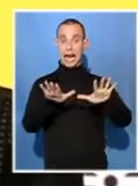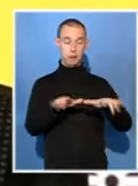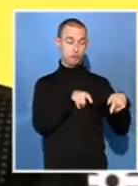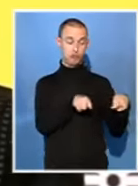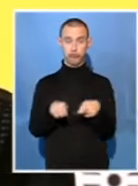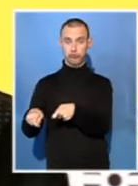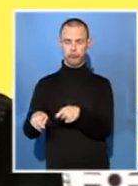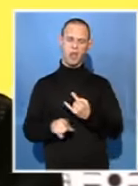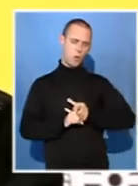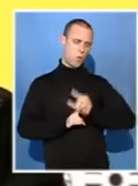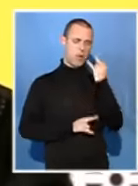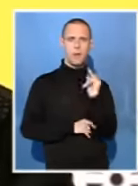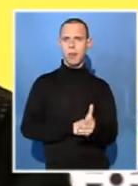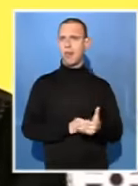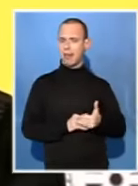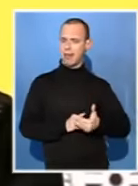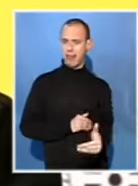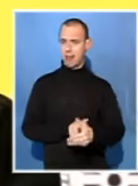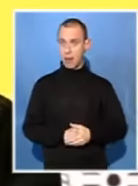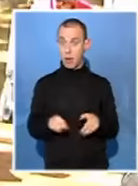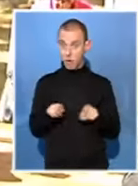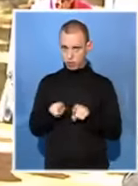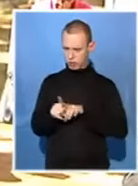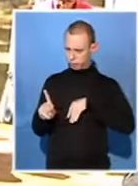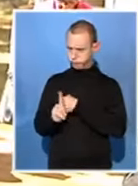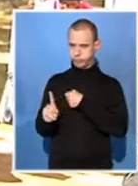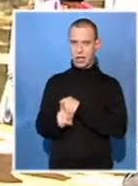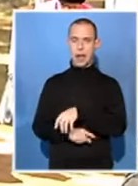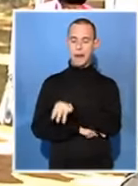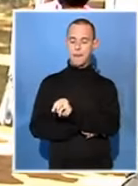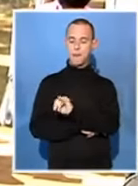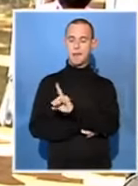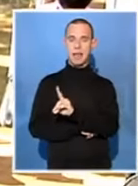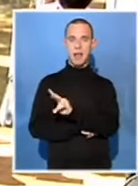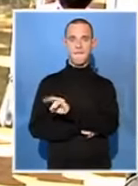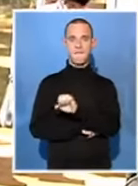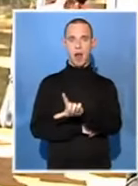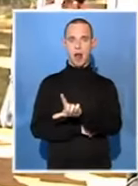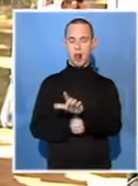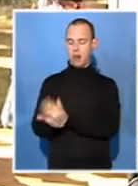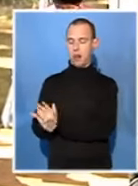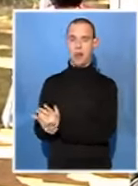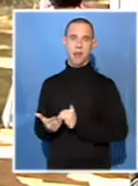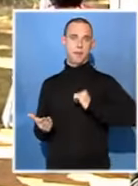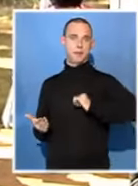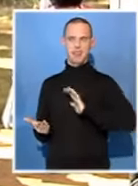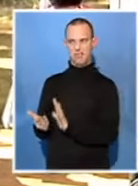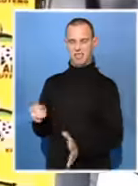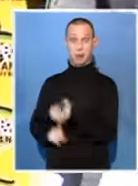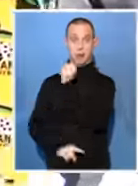and are working hard to also win mid-val. The issue of former president Thabo Mbeki also surfaced.